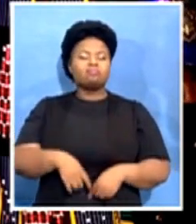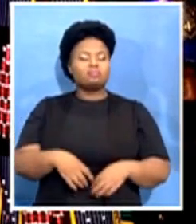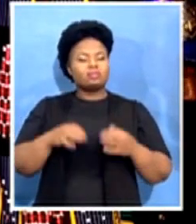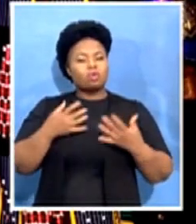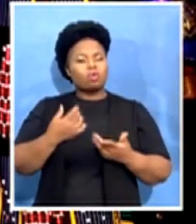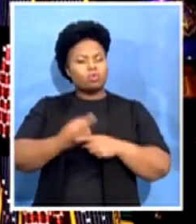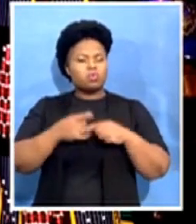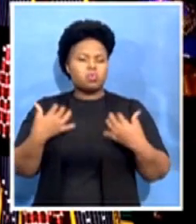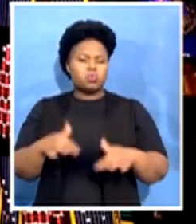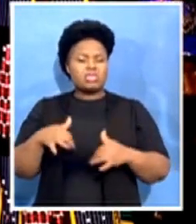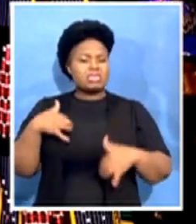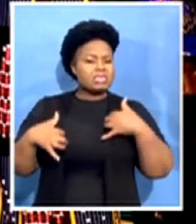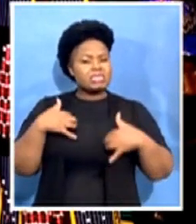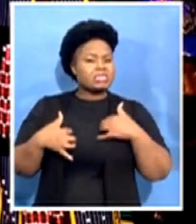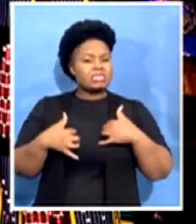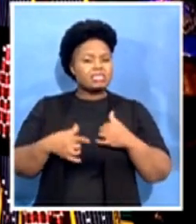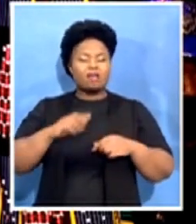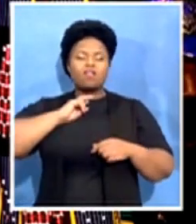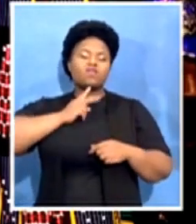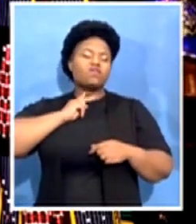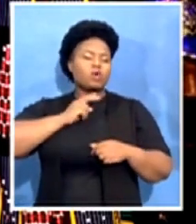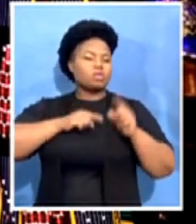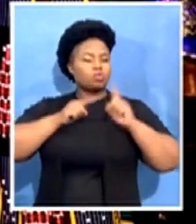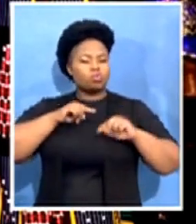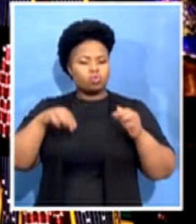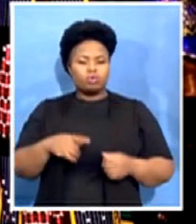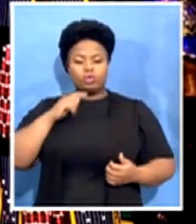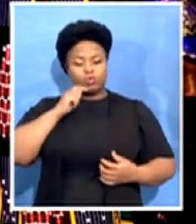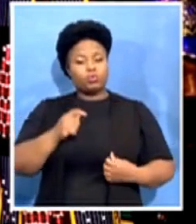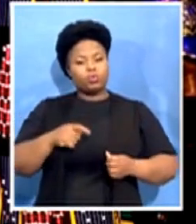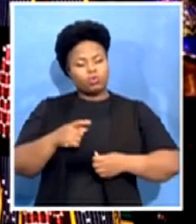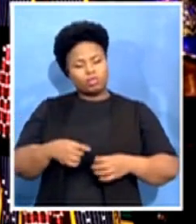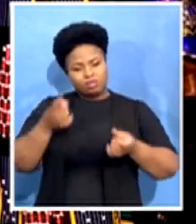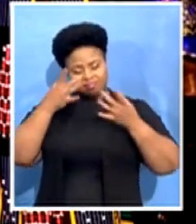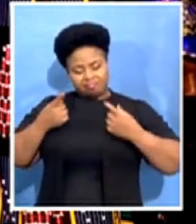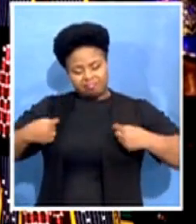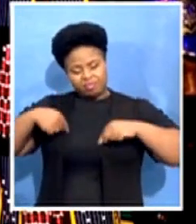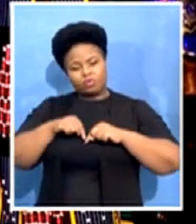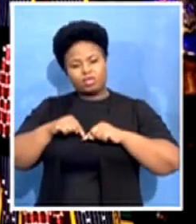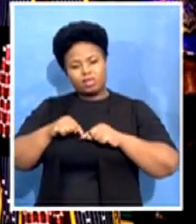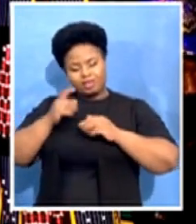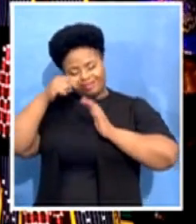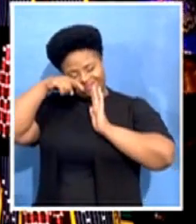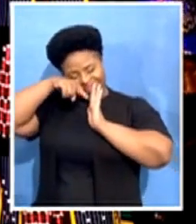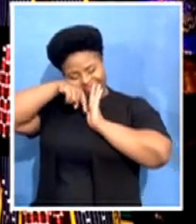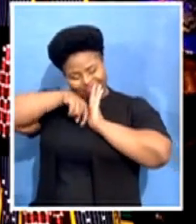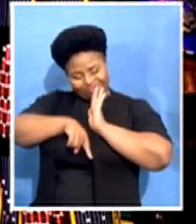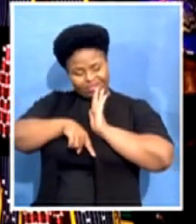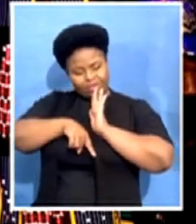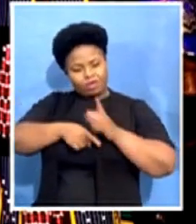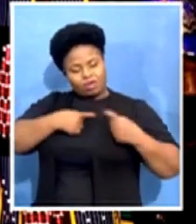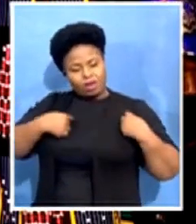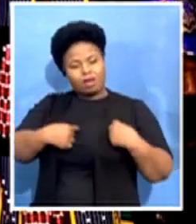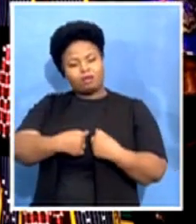voice, she was able to send us to the sacred depths of our being leading us on